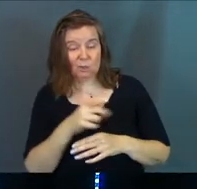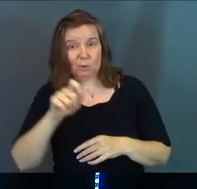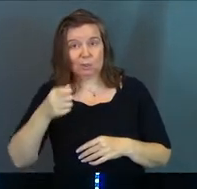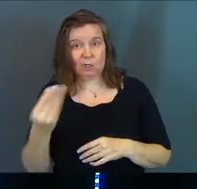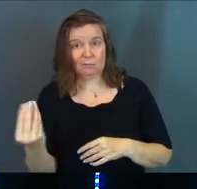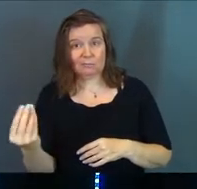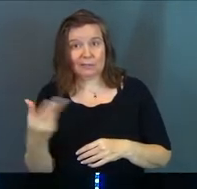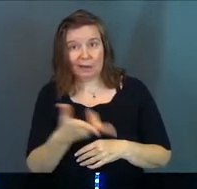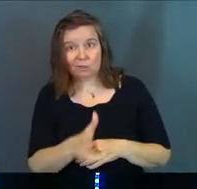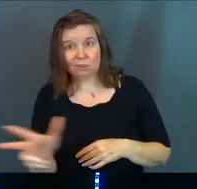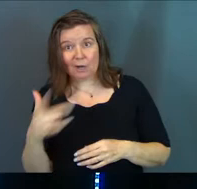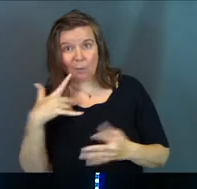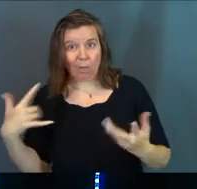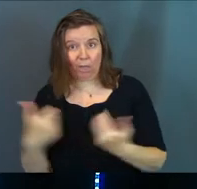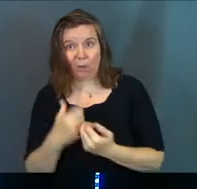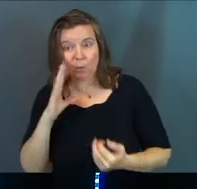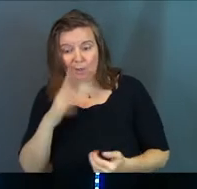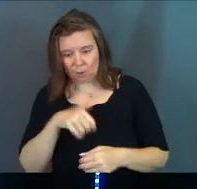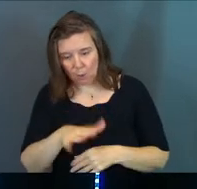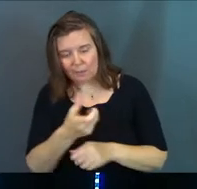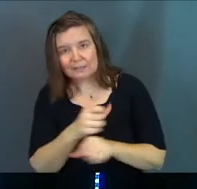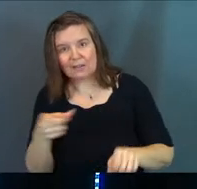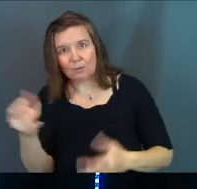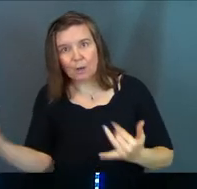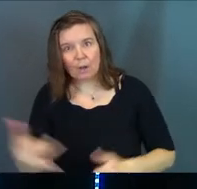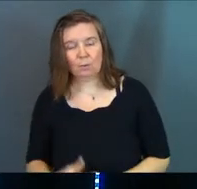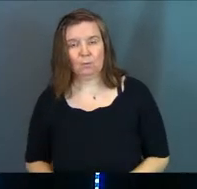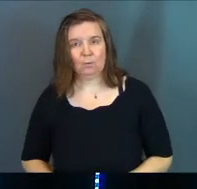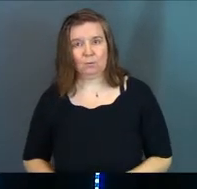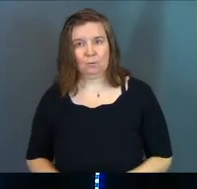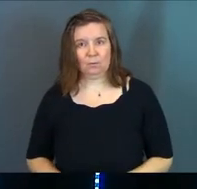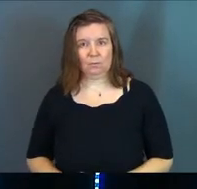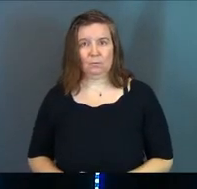his turn signal. He's about to get into a car crash. I want you to go save his butt right now.